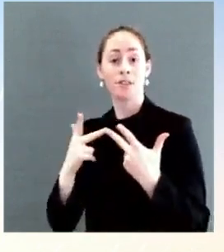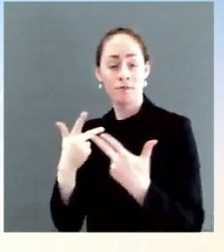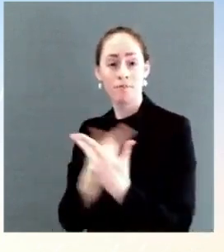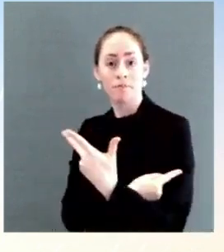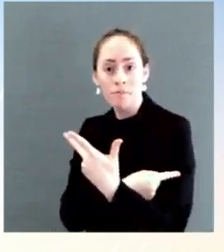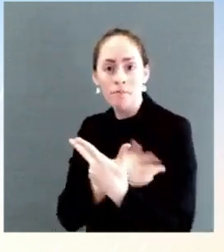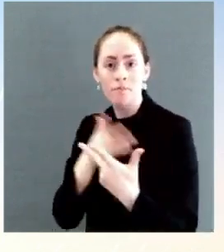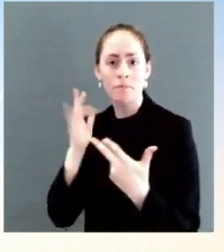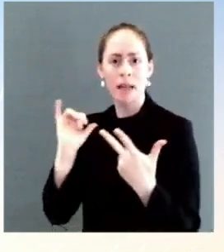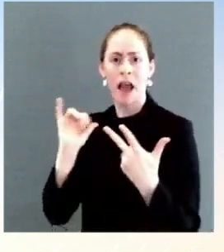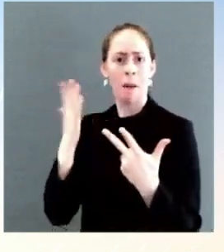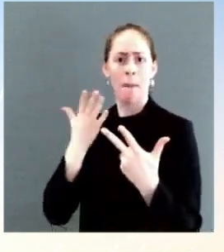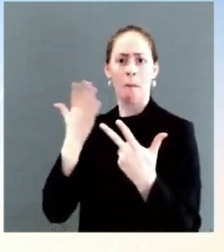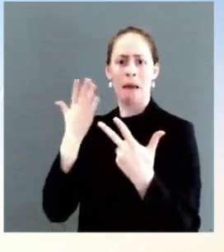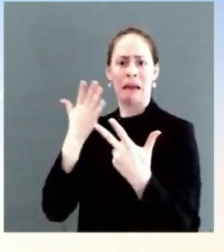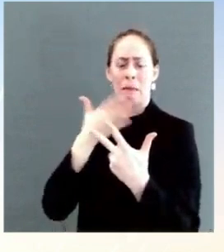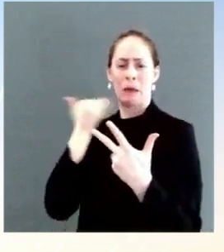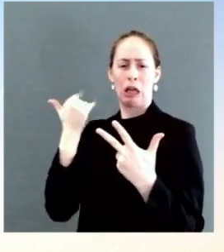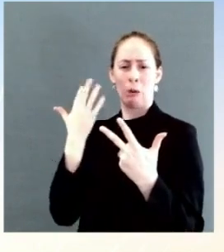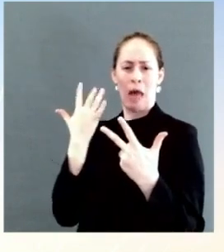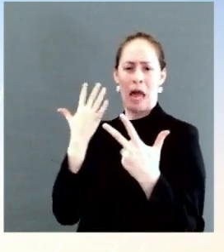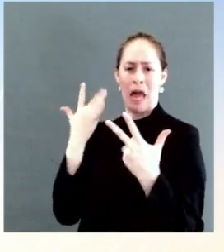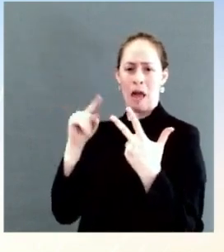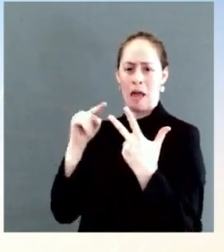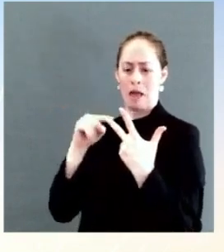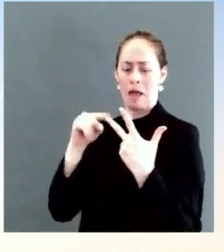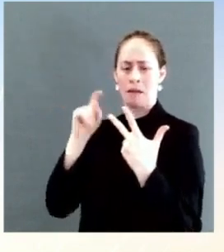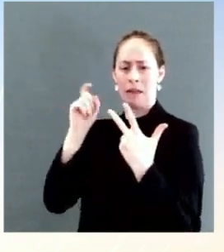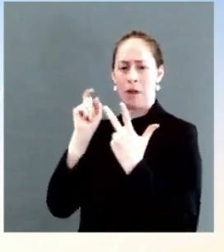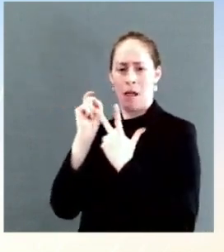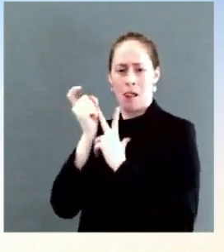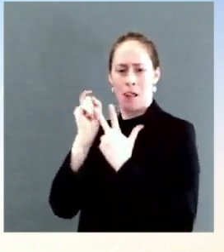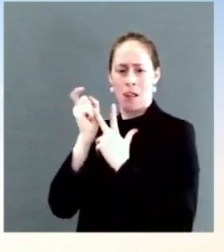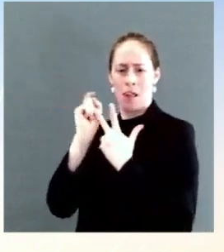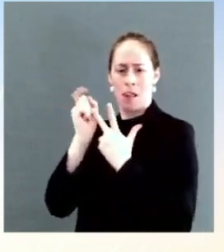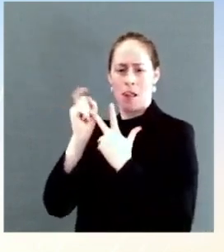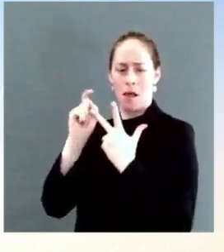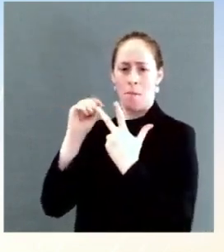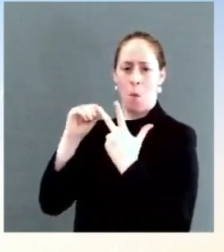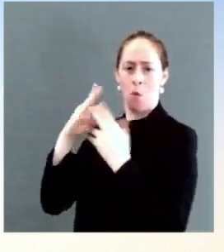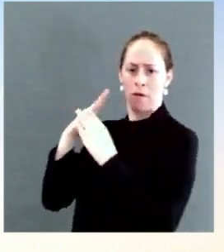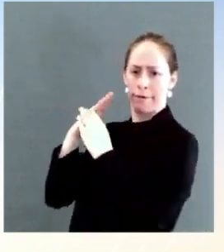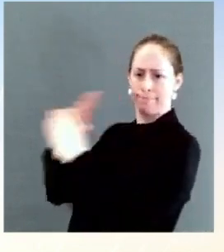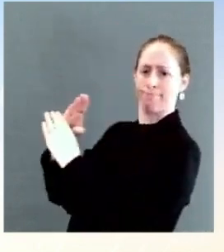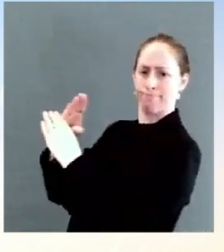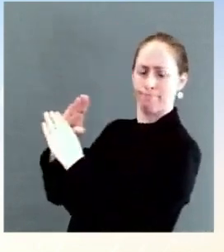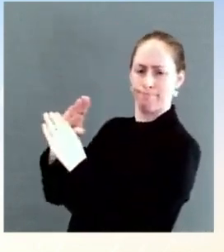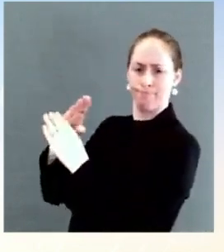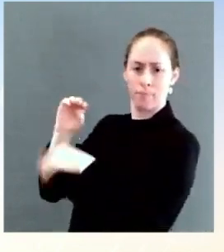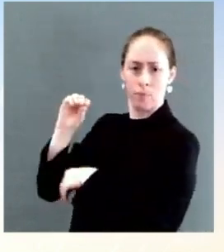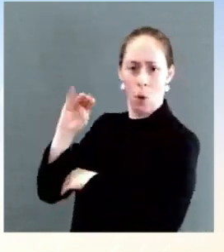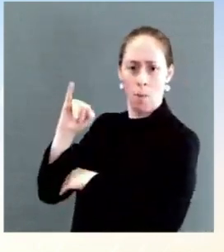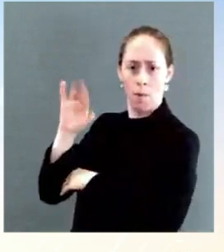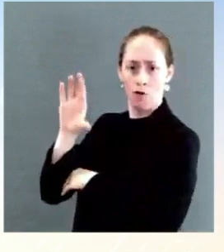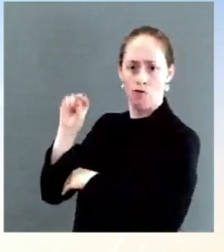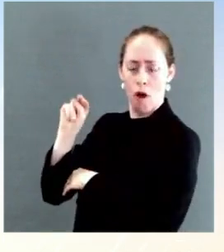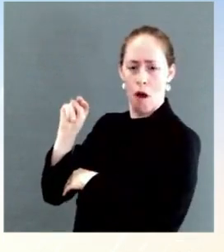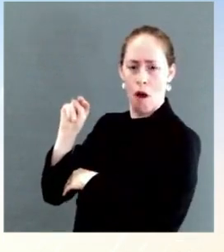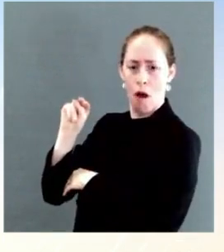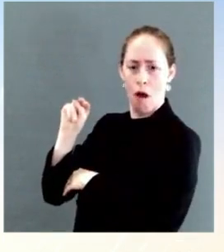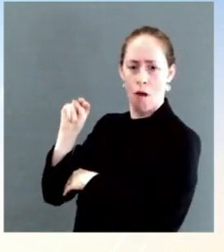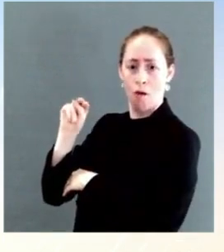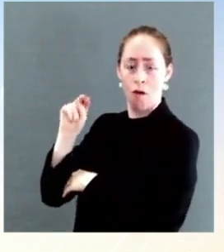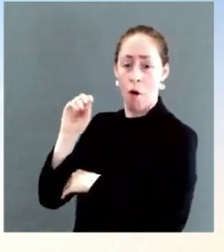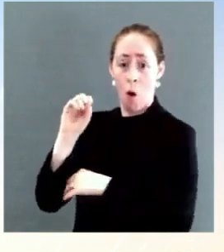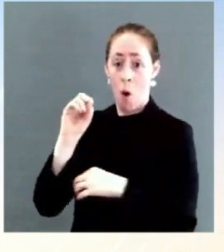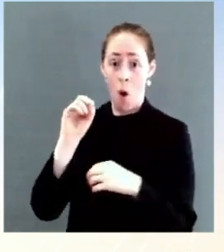modified vaccine that more directly targets it? Dr. Great question, because we get asked it a lot and it's an irrelevant question. So right now, I would not